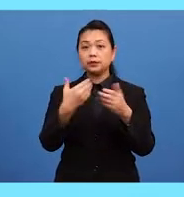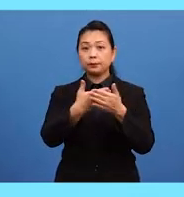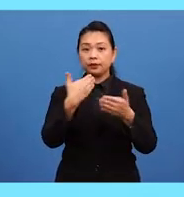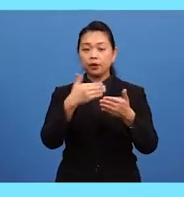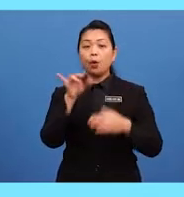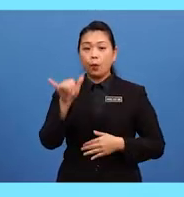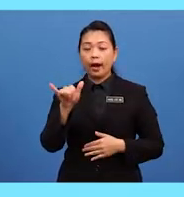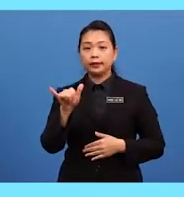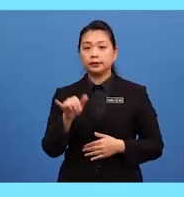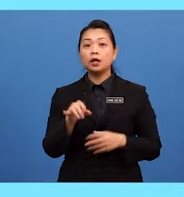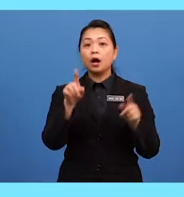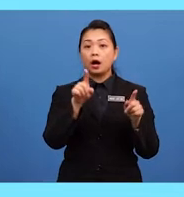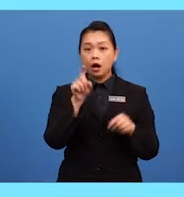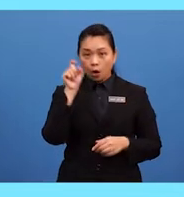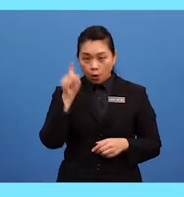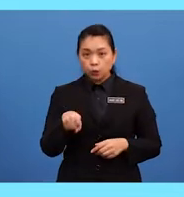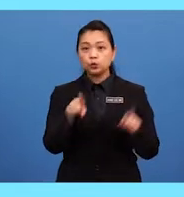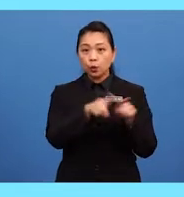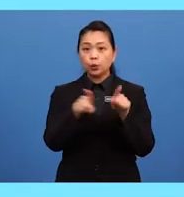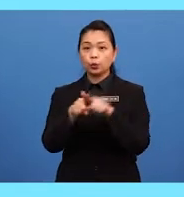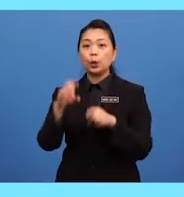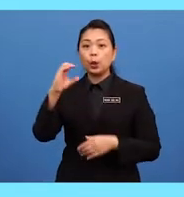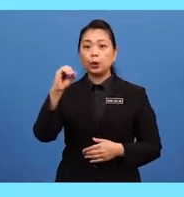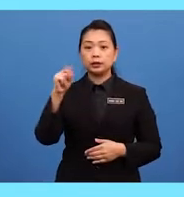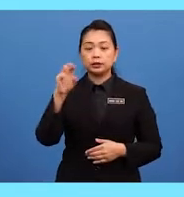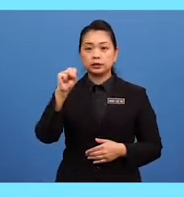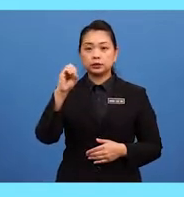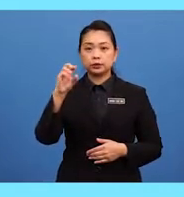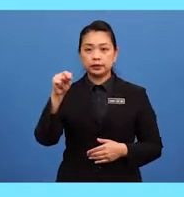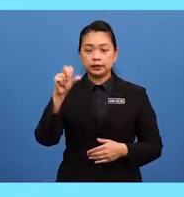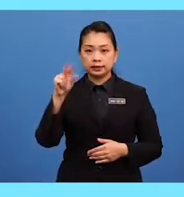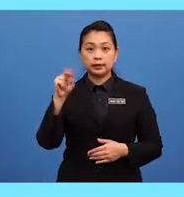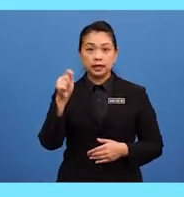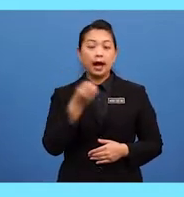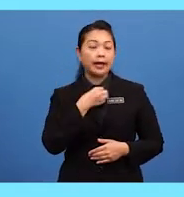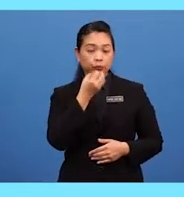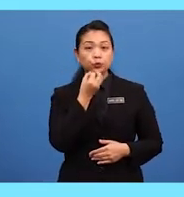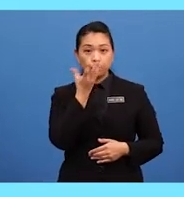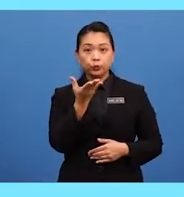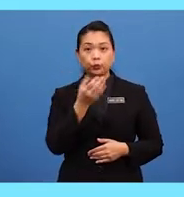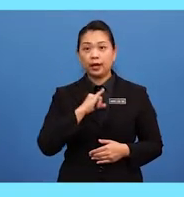Y is also a concernant. See, I told you that it's going to be easy.